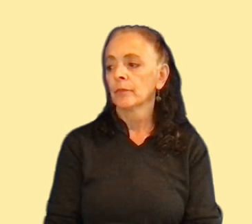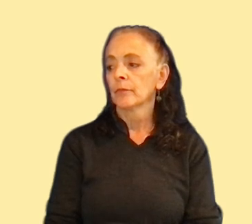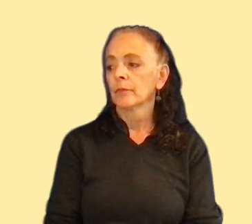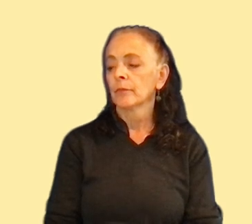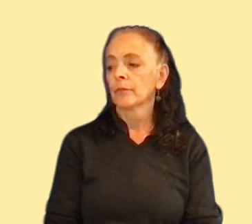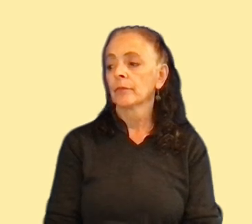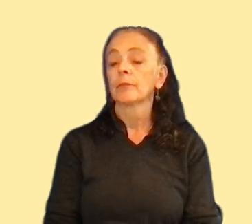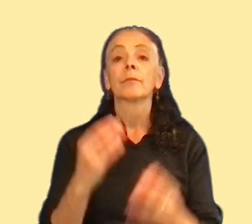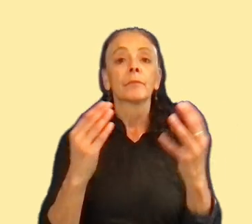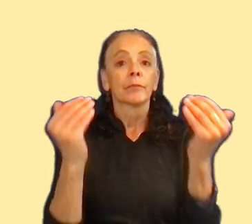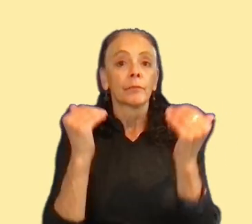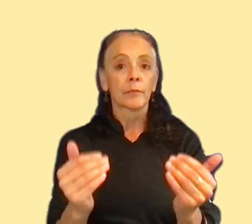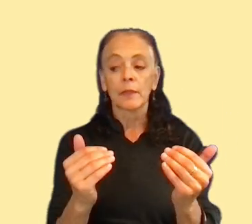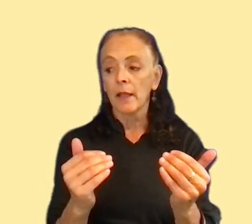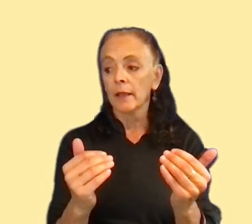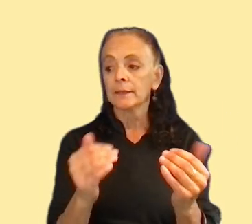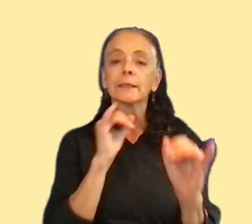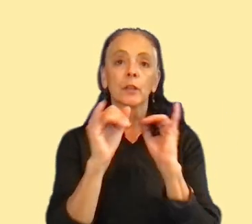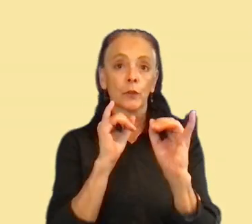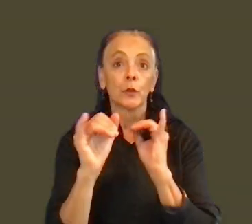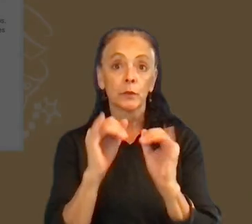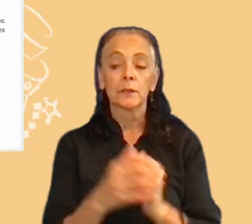The next step is about the interviews.